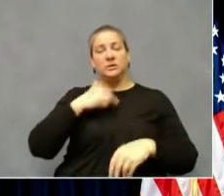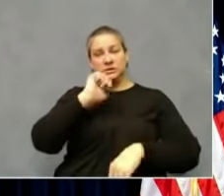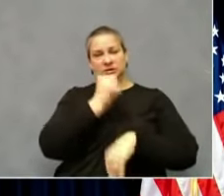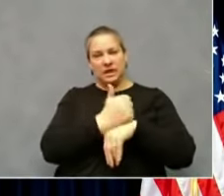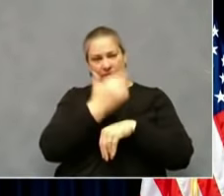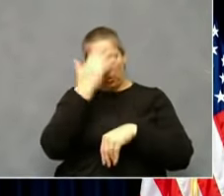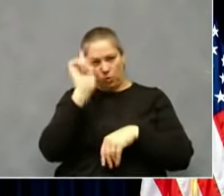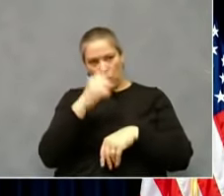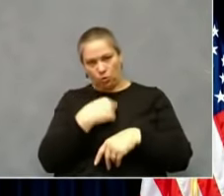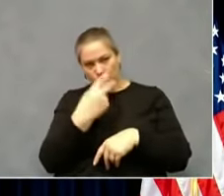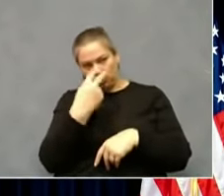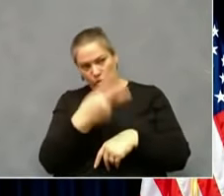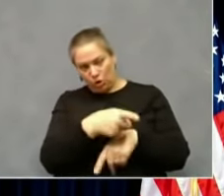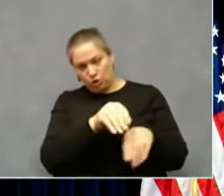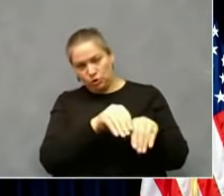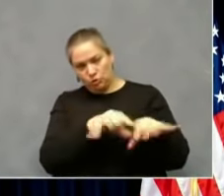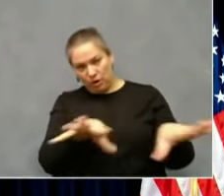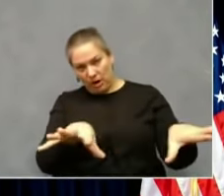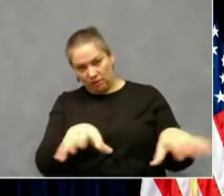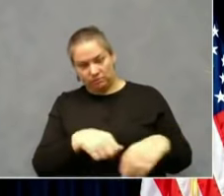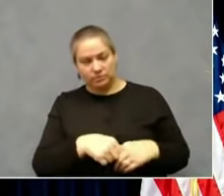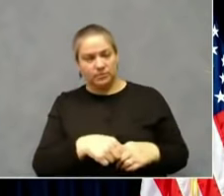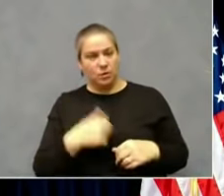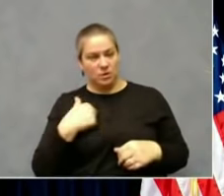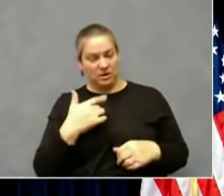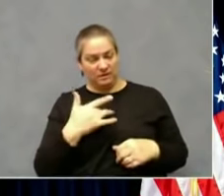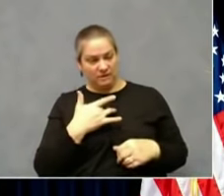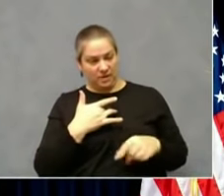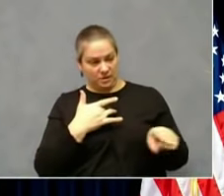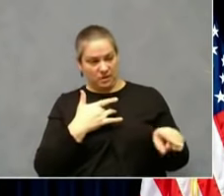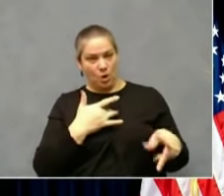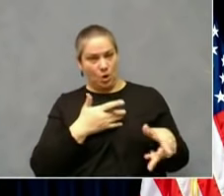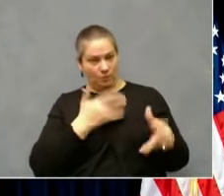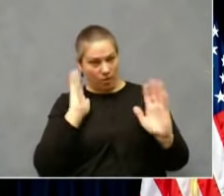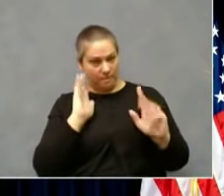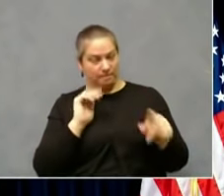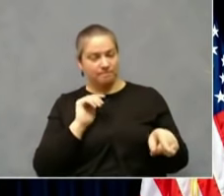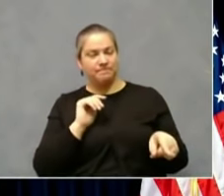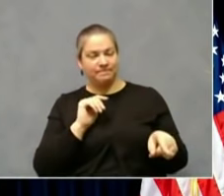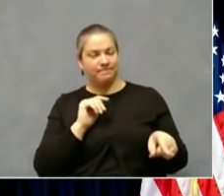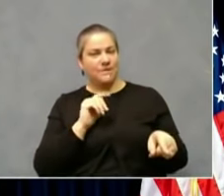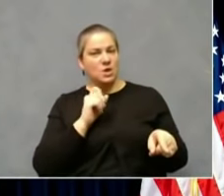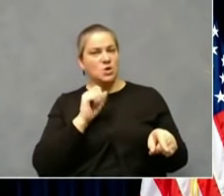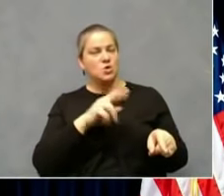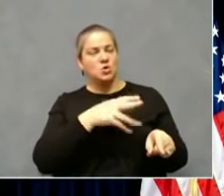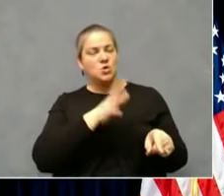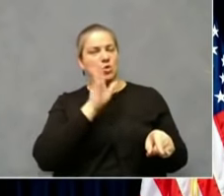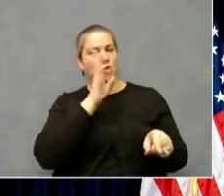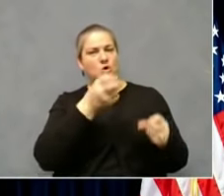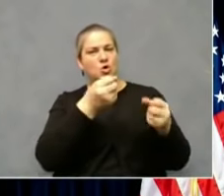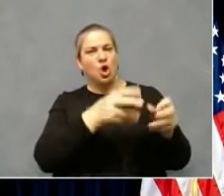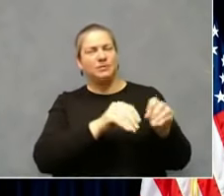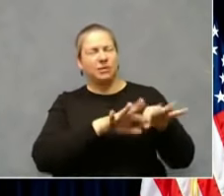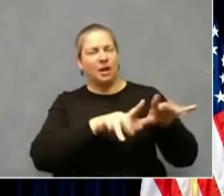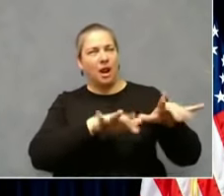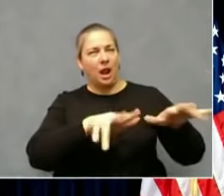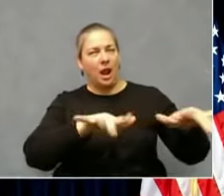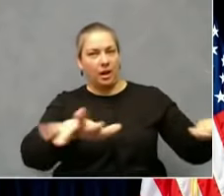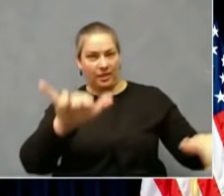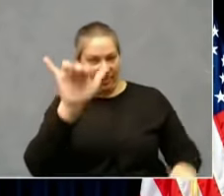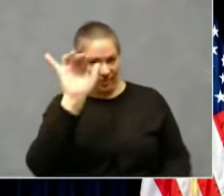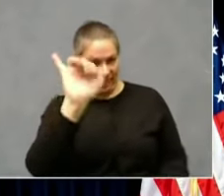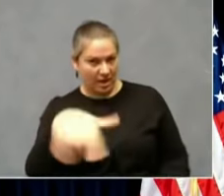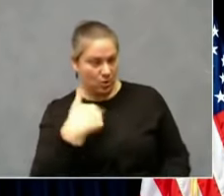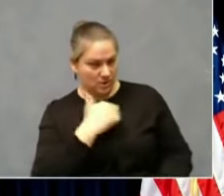believe are being overwhelmed or will be overwhelmed by what we're seeing coming. What we have seen from